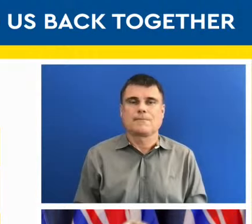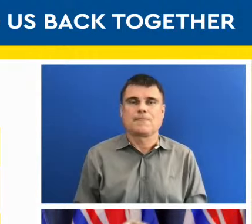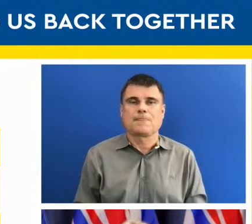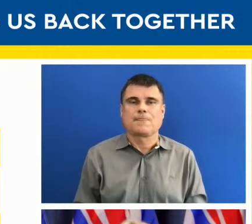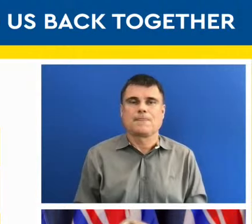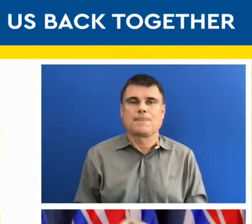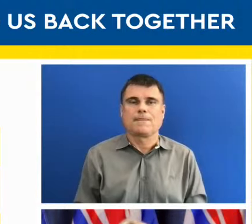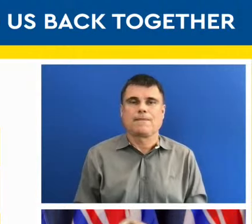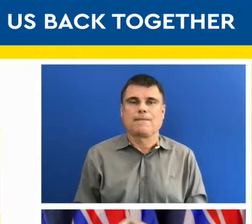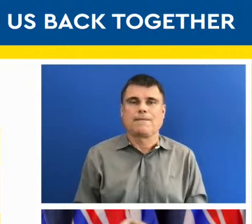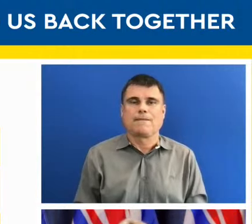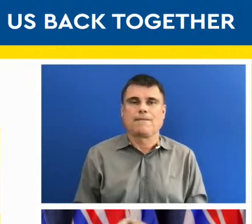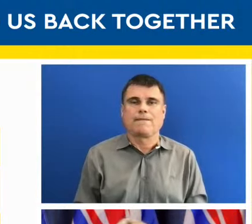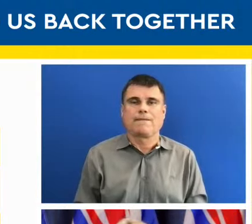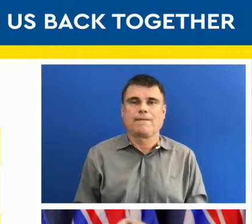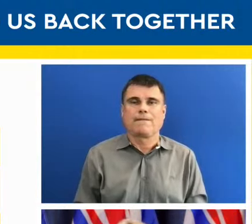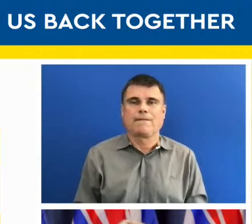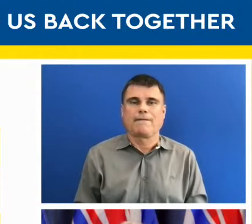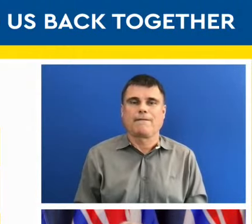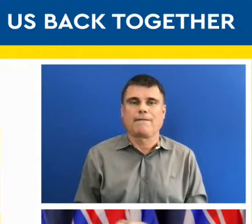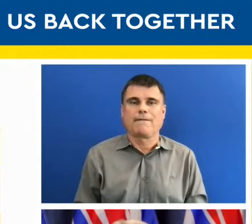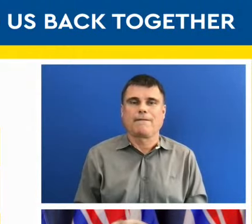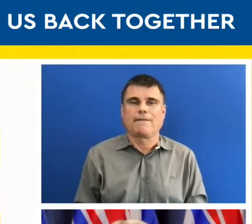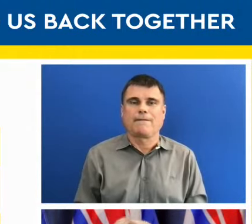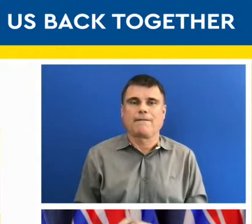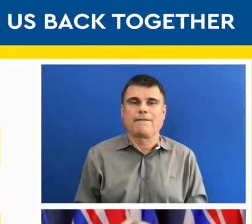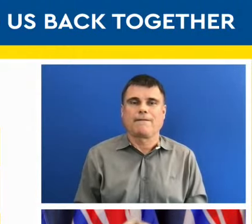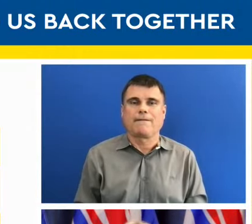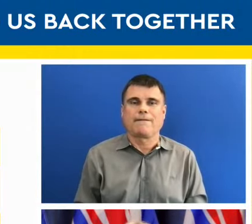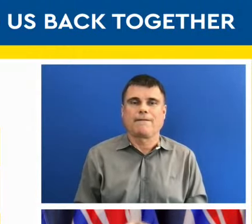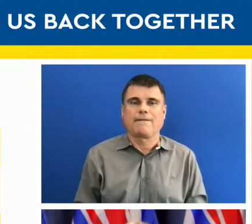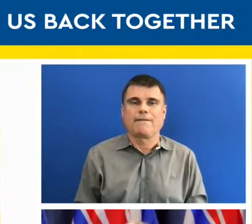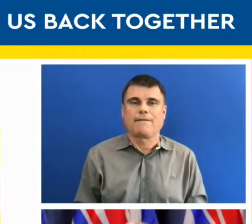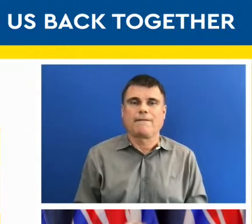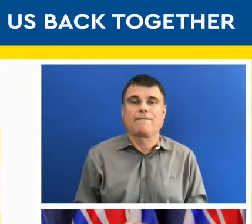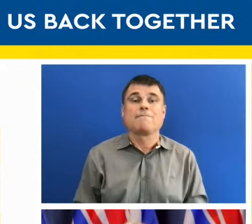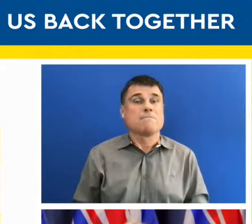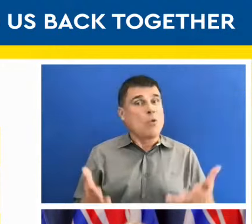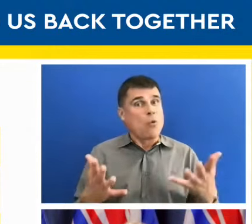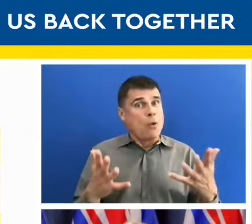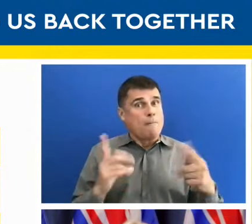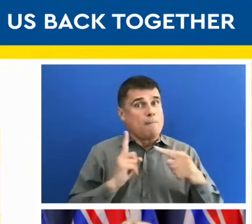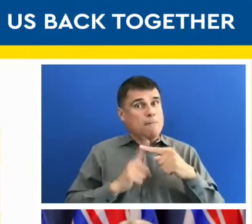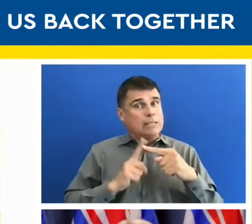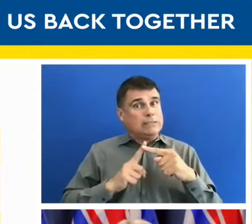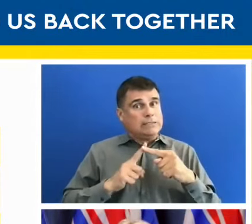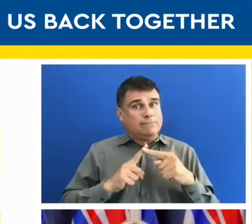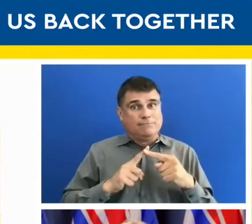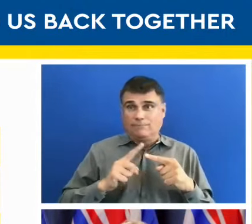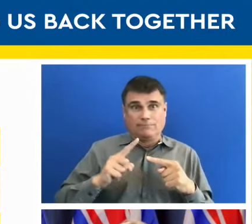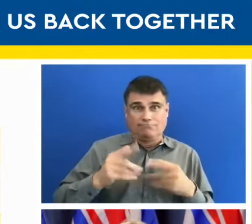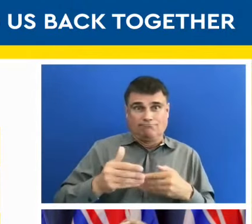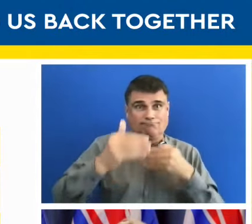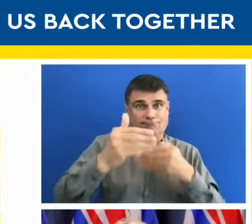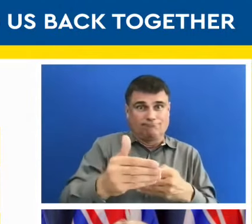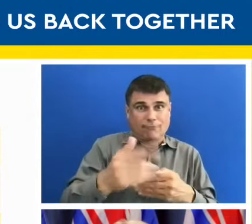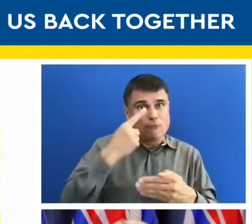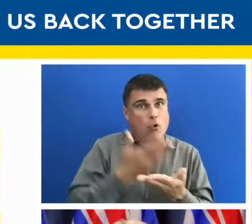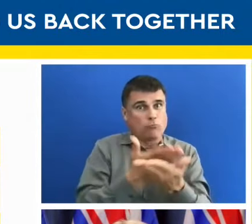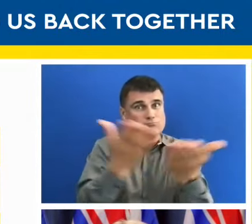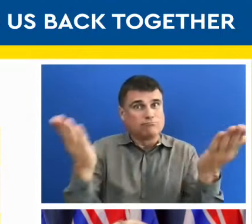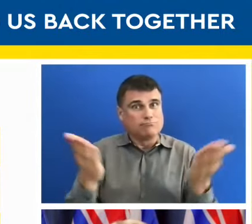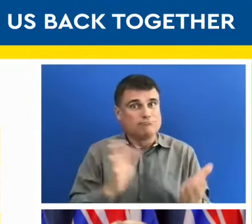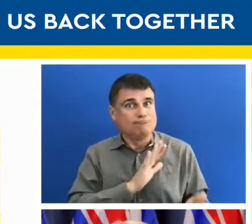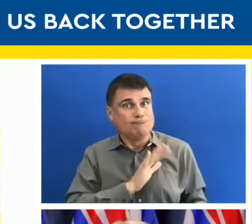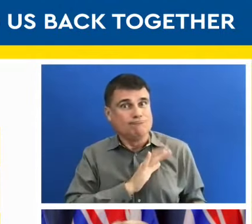So this is a positive step forward for us all. But it's going to take us some time to adjust and to